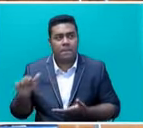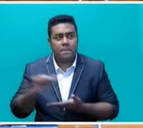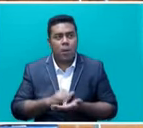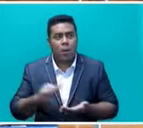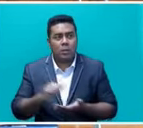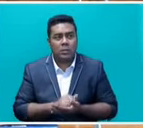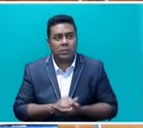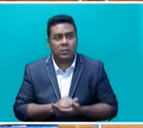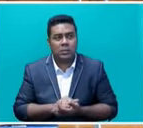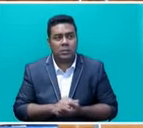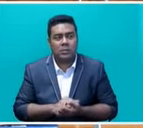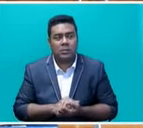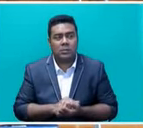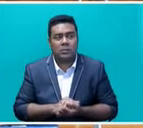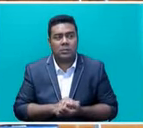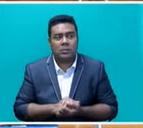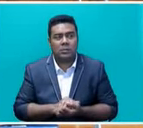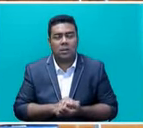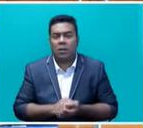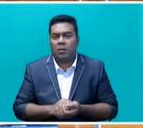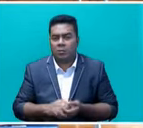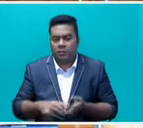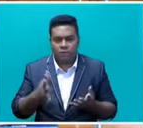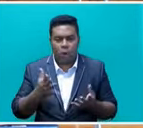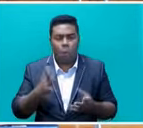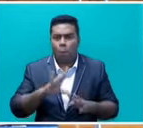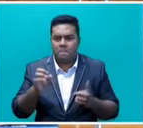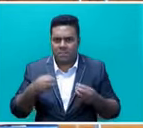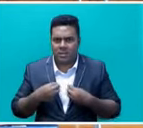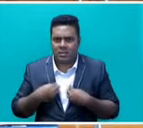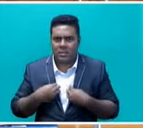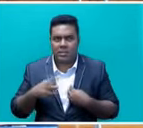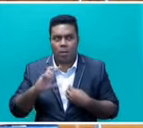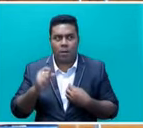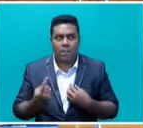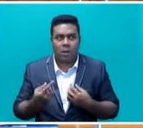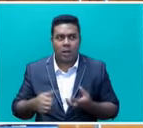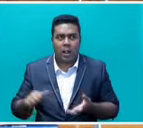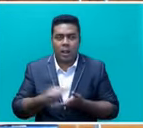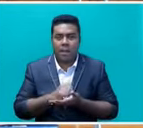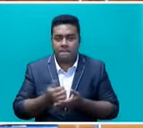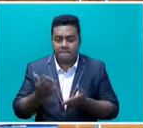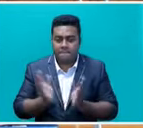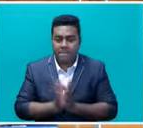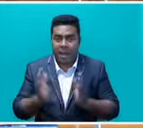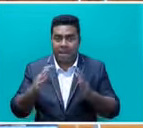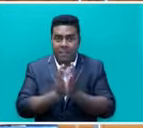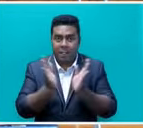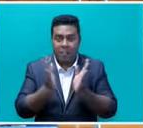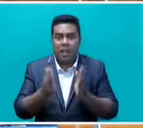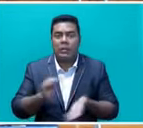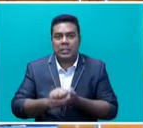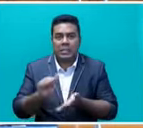like, raw materials for whatever business they're getting. Somebody went and bought a lot of pineapples. They're selling pineapple by the